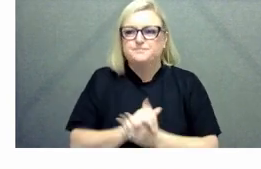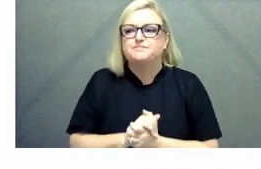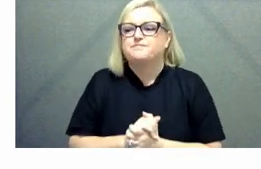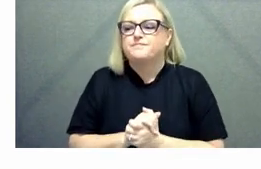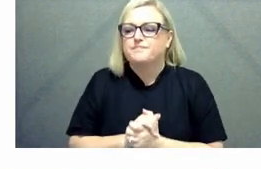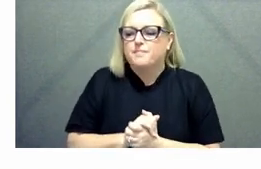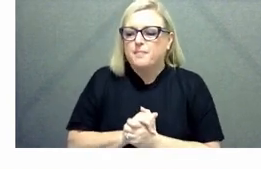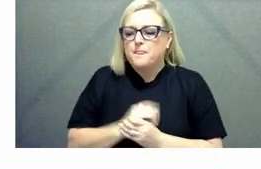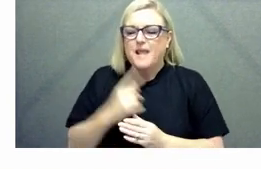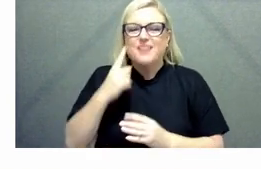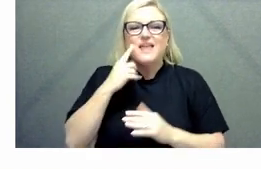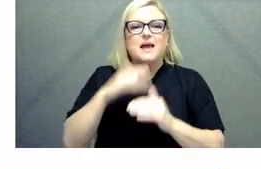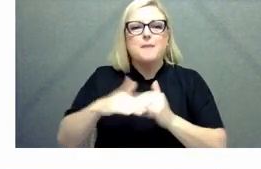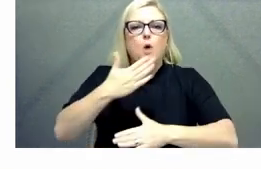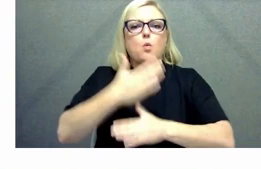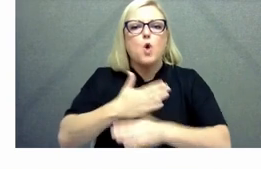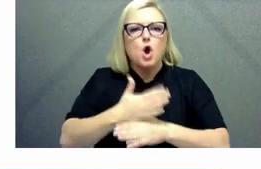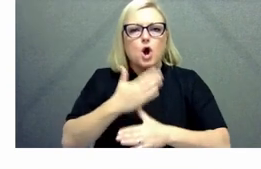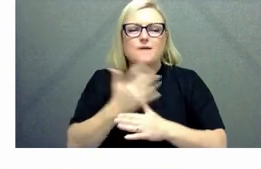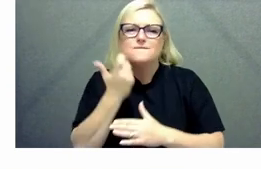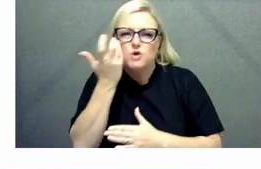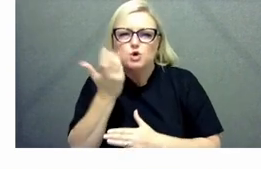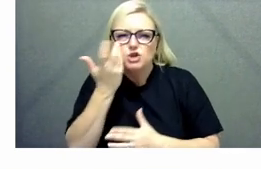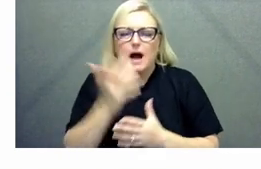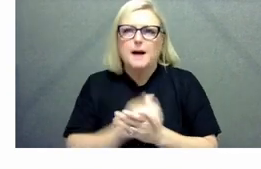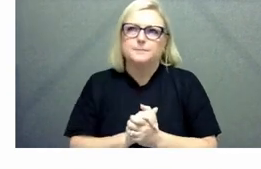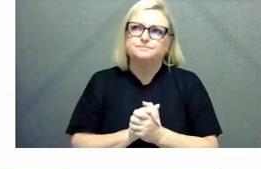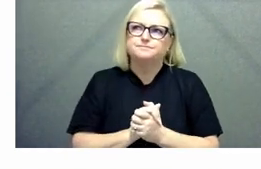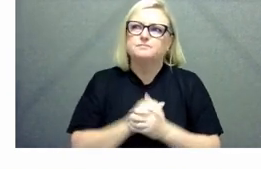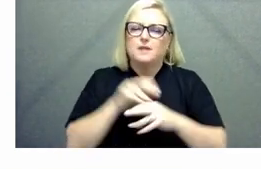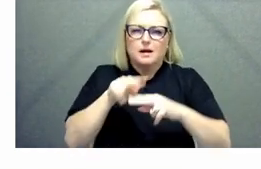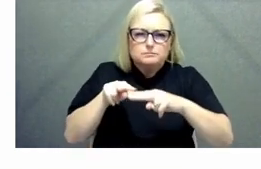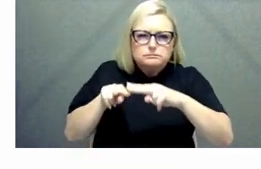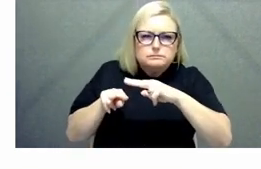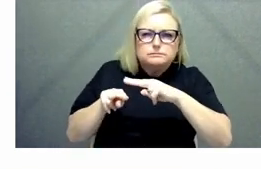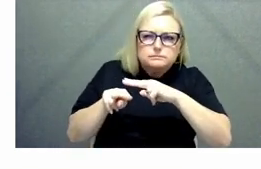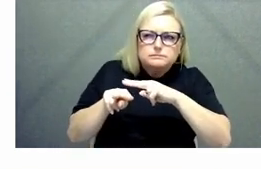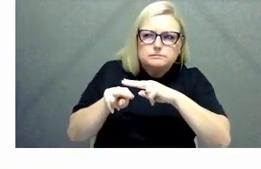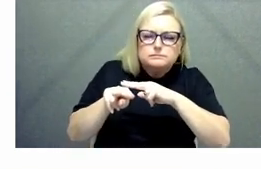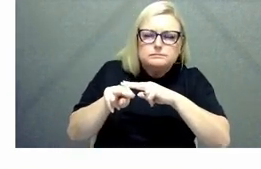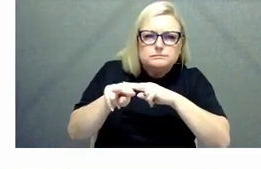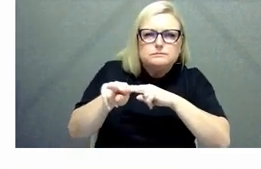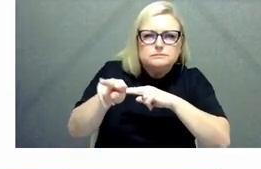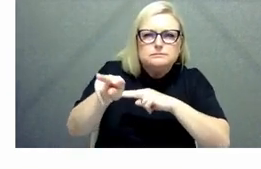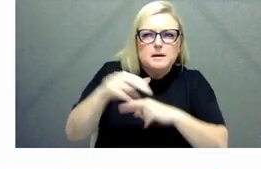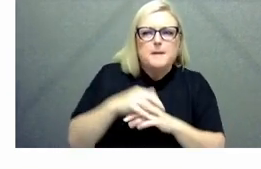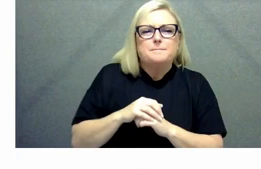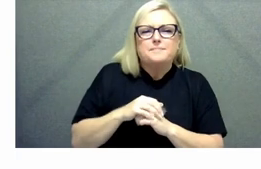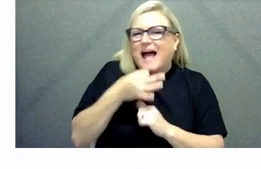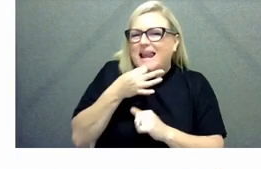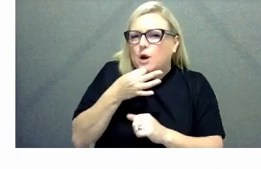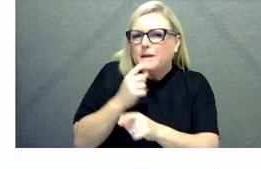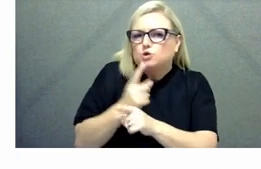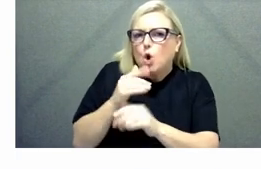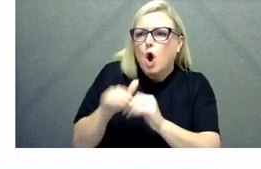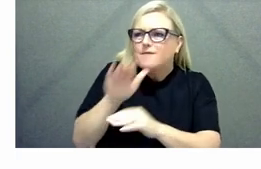I often think about um the future of our external environment um you know it's been touched on in terms of um you know we're in